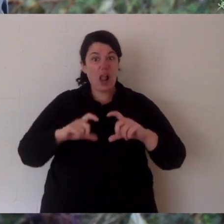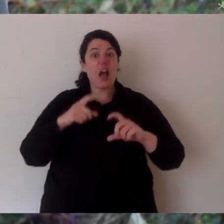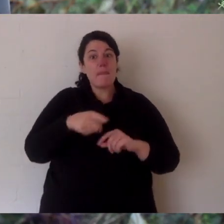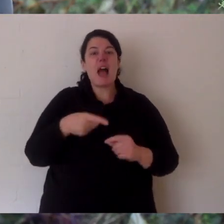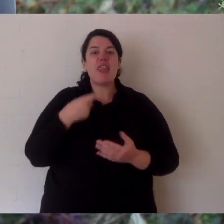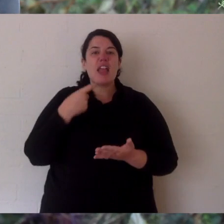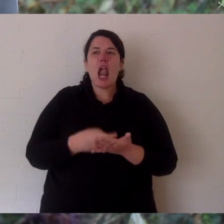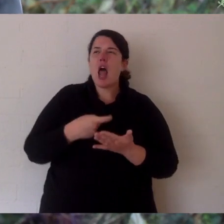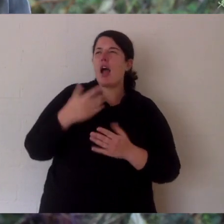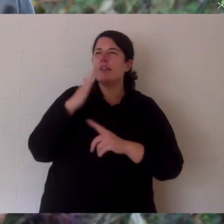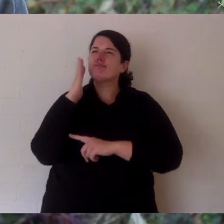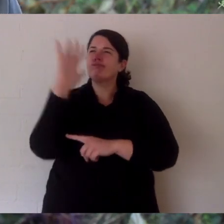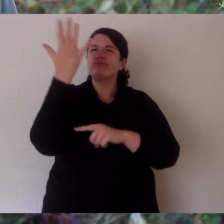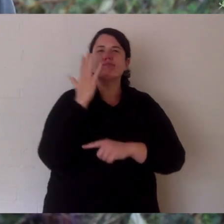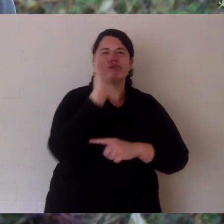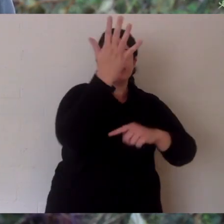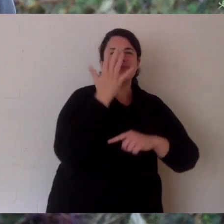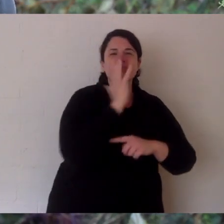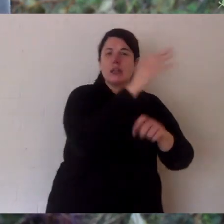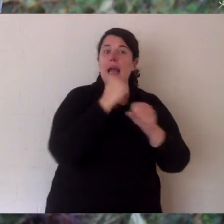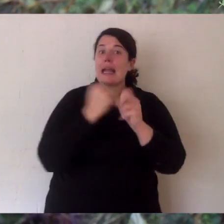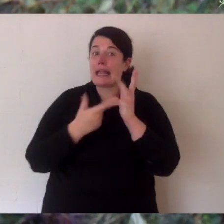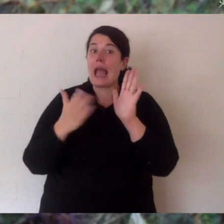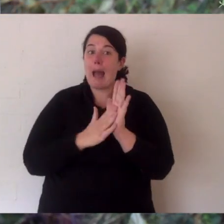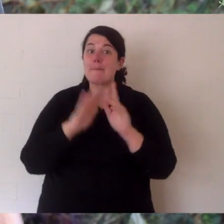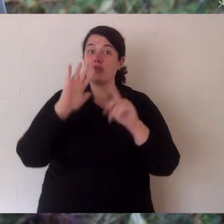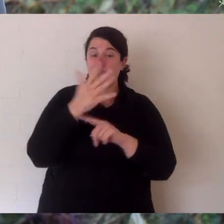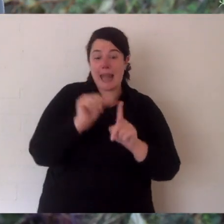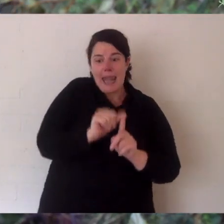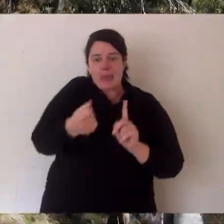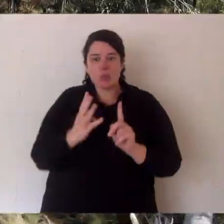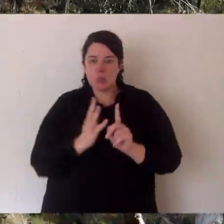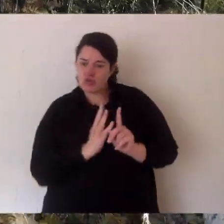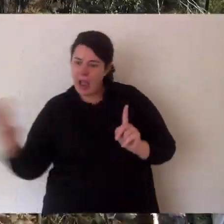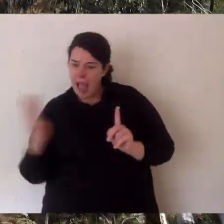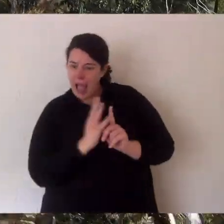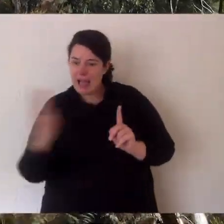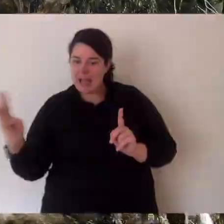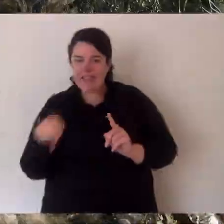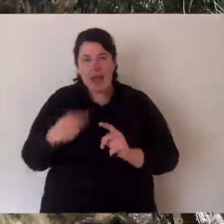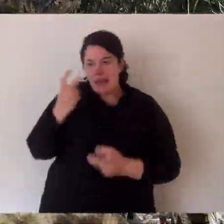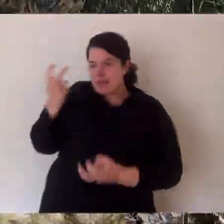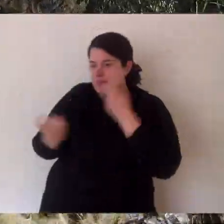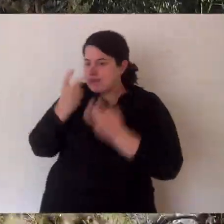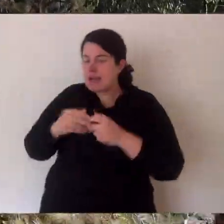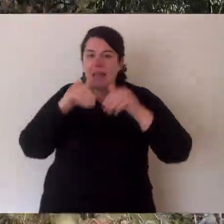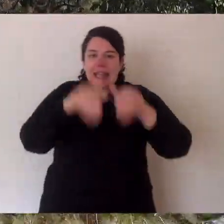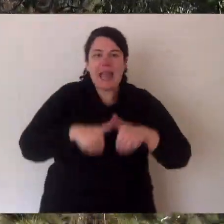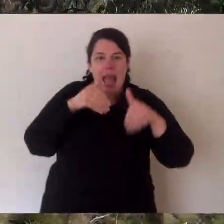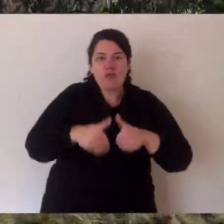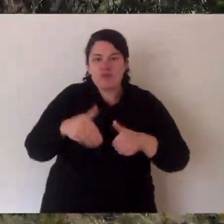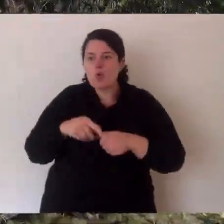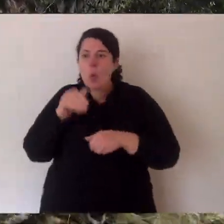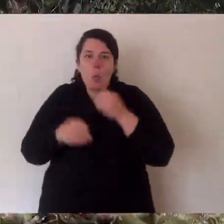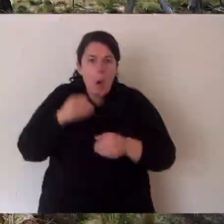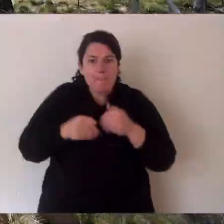Now they live basically right throughout Tasmania but they prefer open eucalypt forests especially where it borders grassland